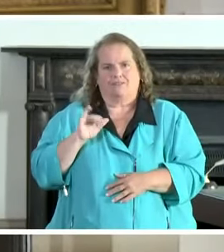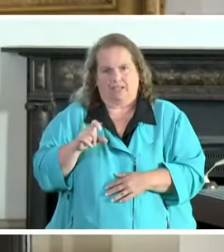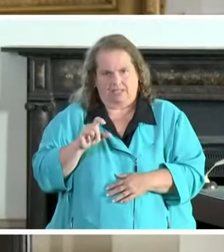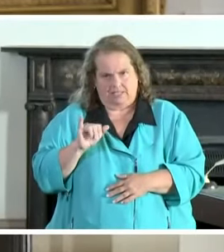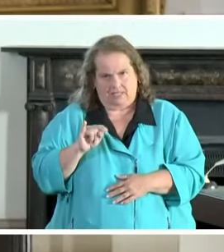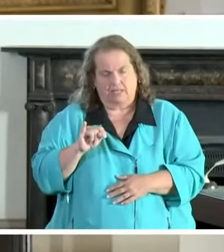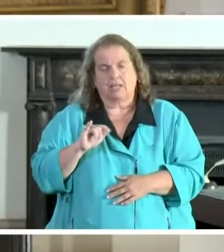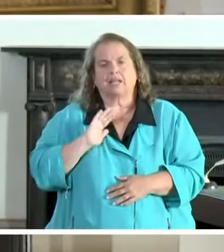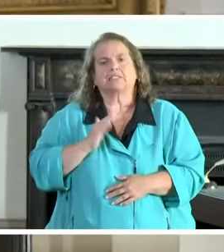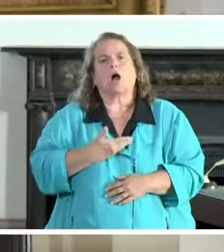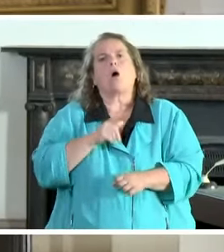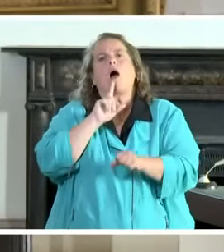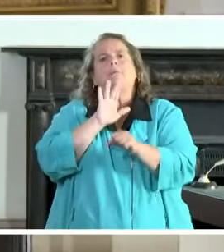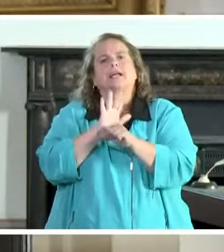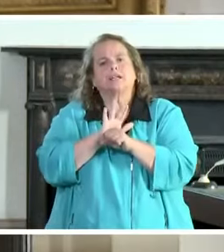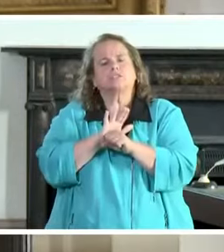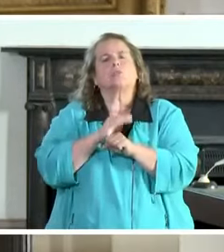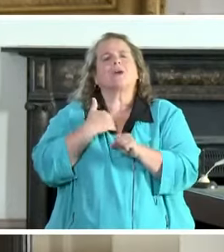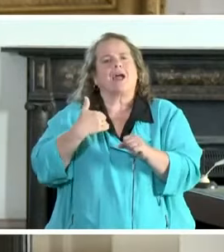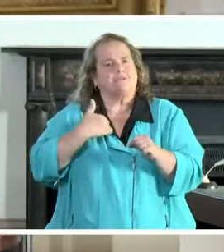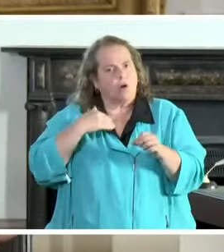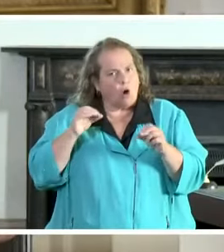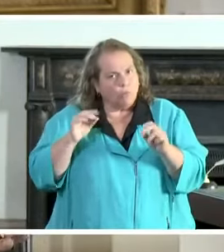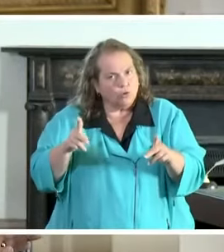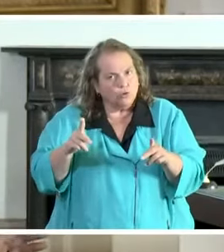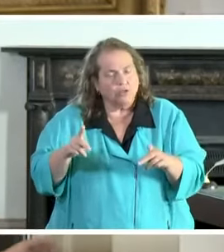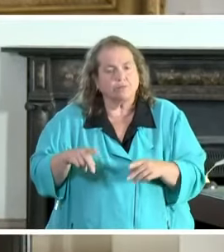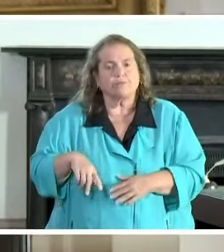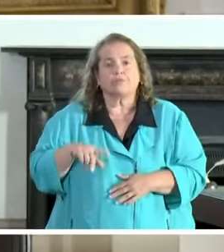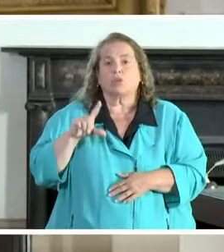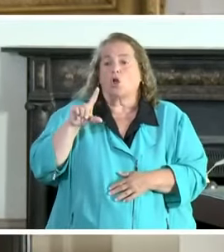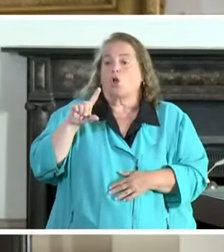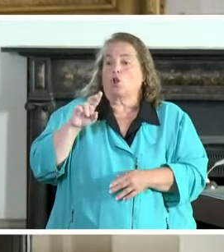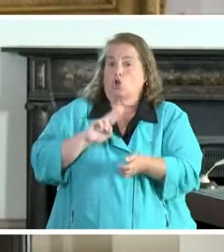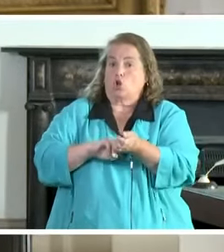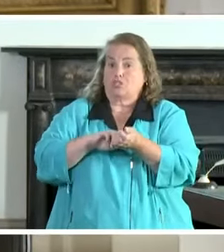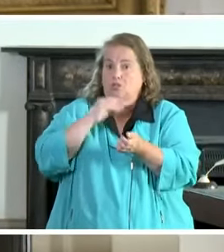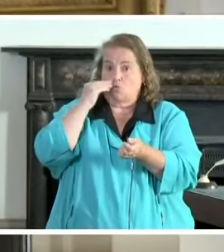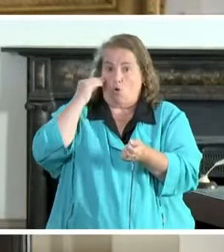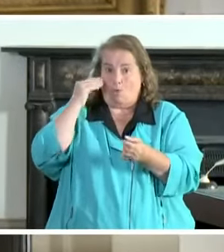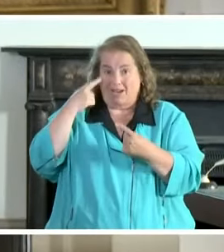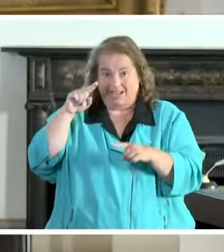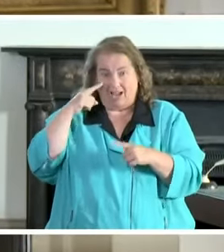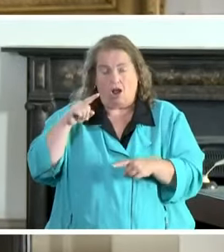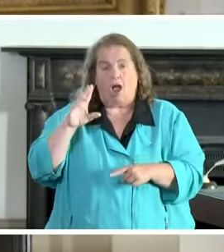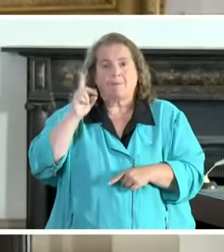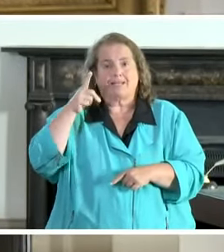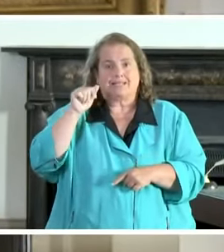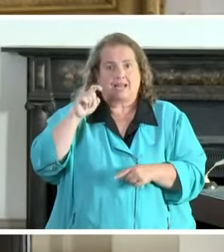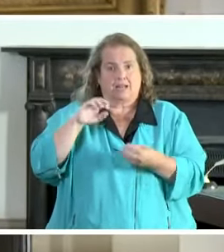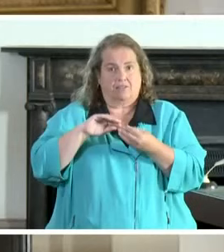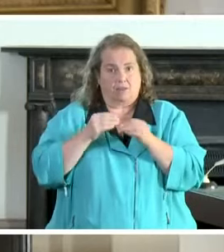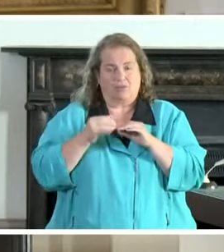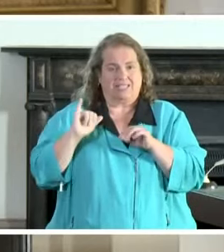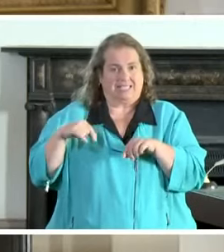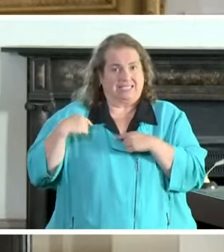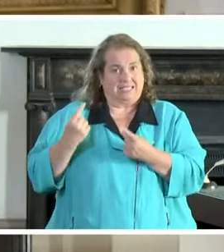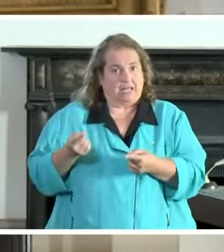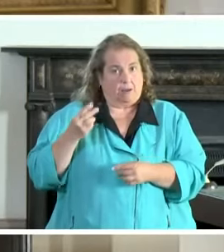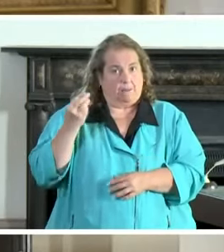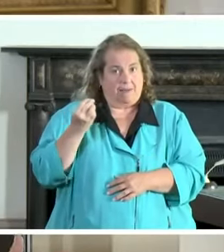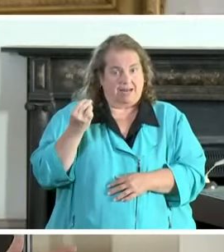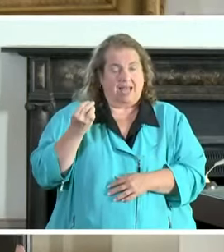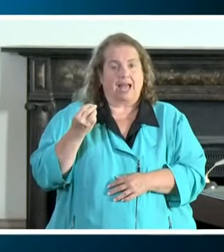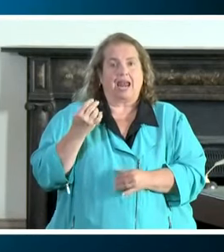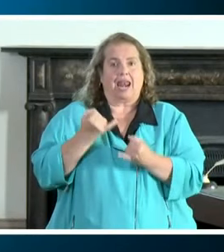that obligation and i think we have that opportunity long-term care updating the numbers and this is since monday our last